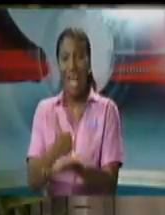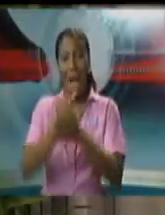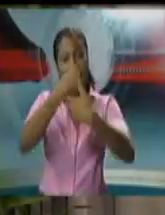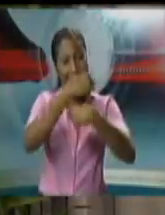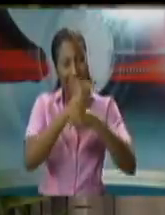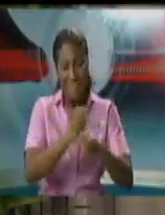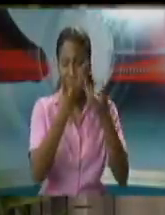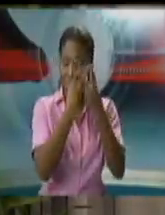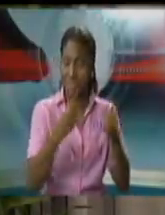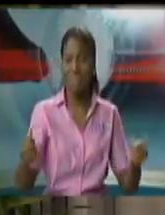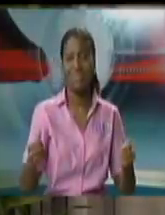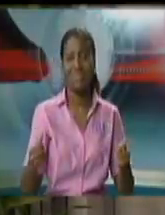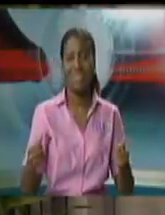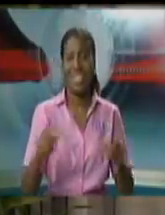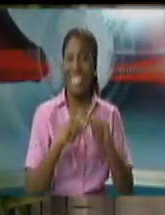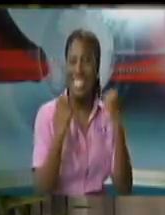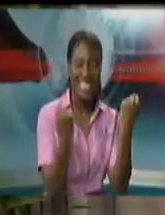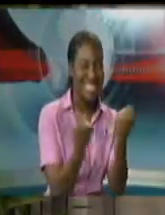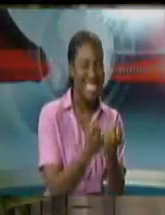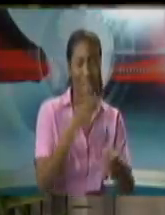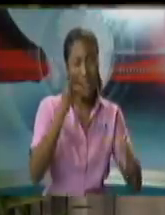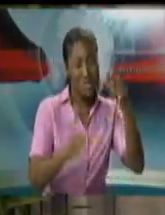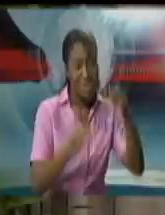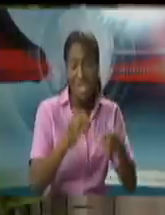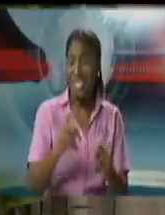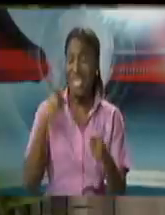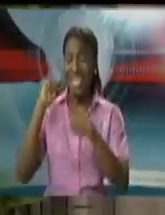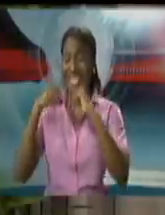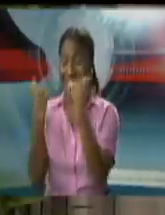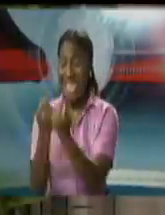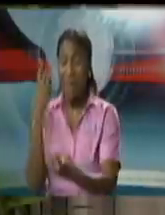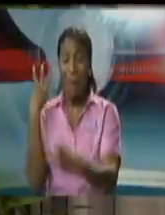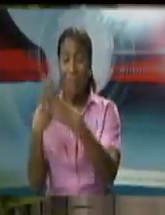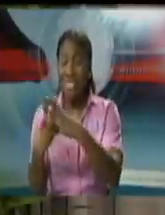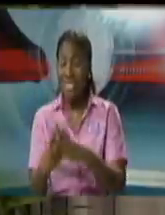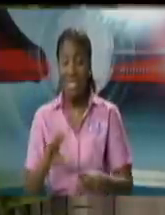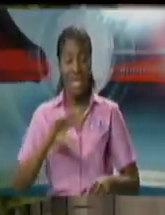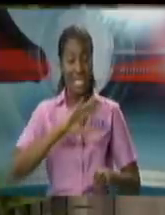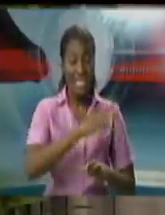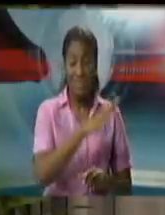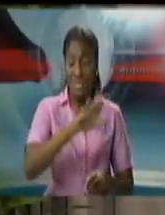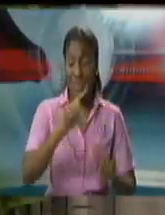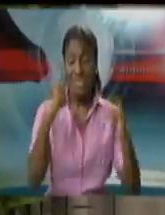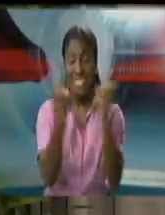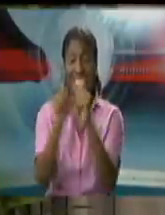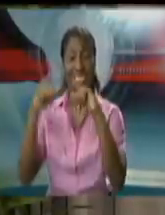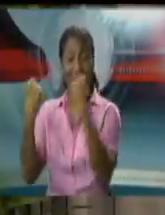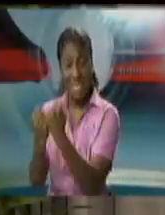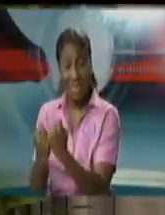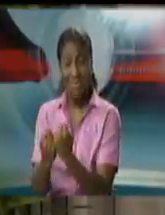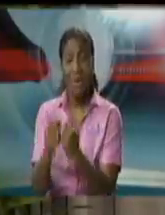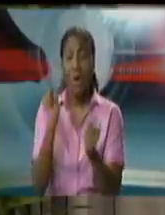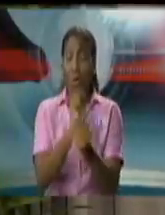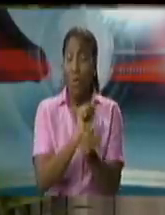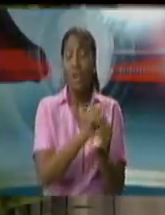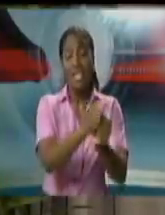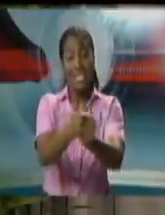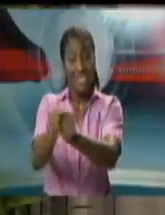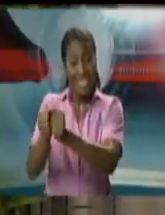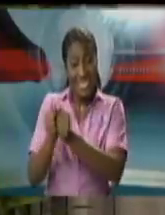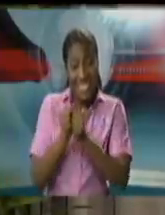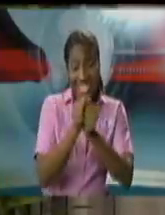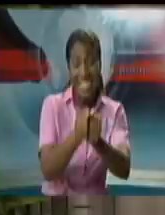Team Judiciary, Team TTPS, Team Prisons. They have all been participants in this unveiling of